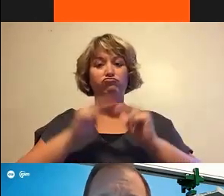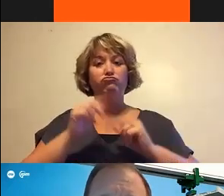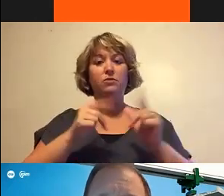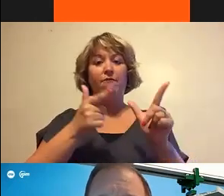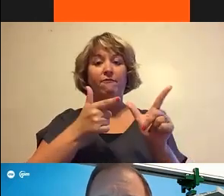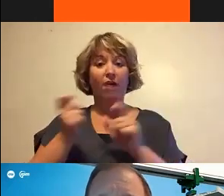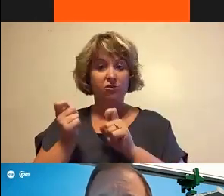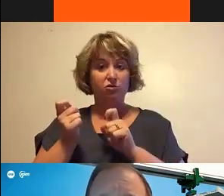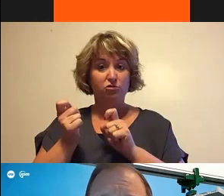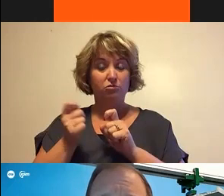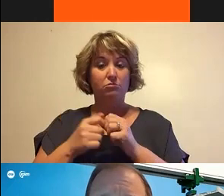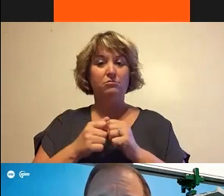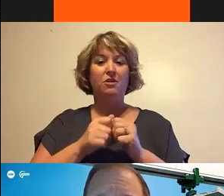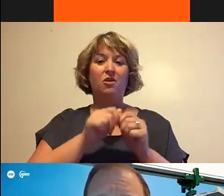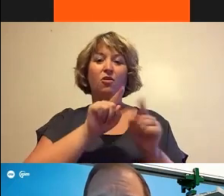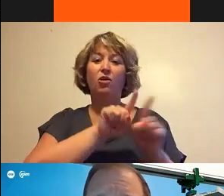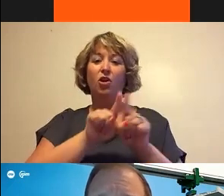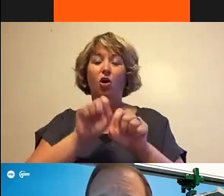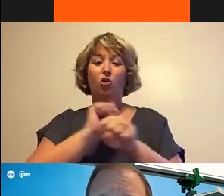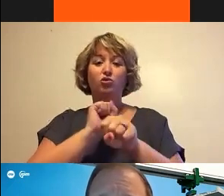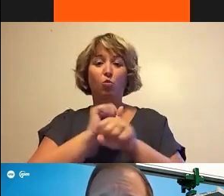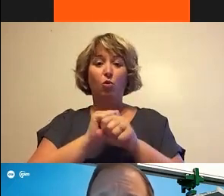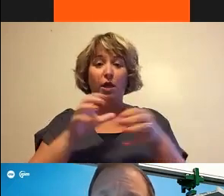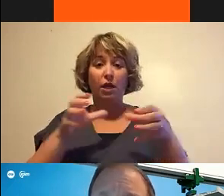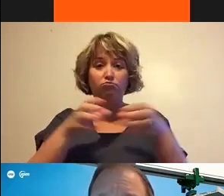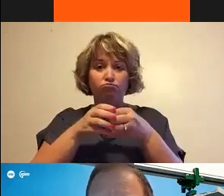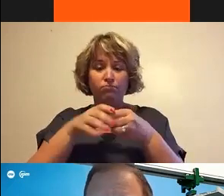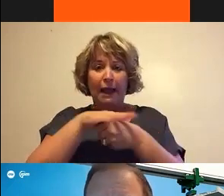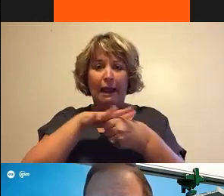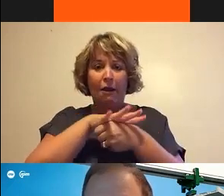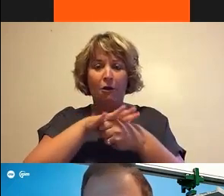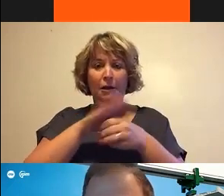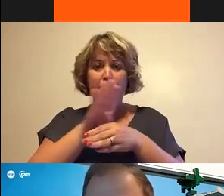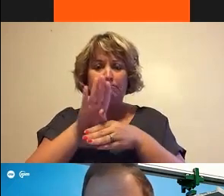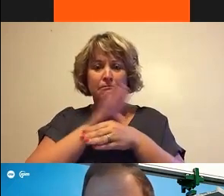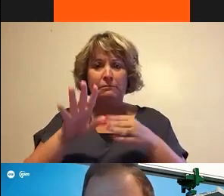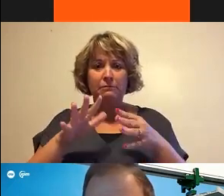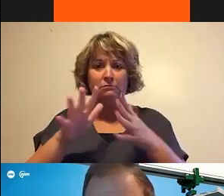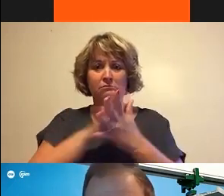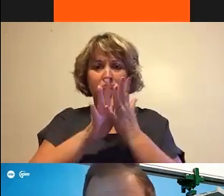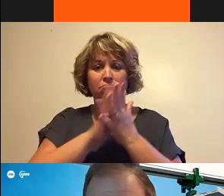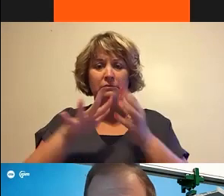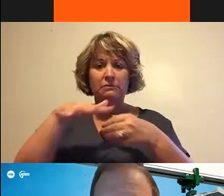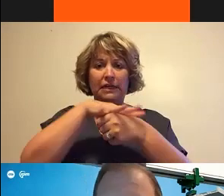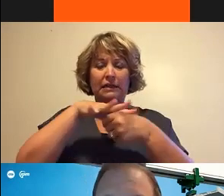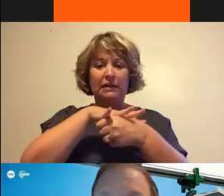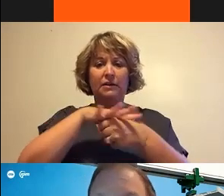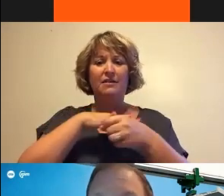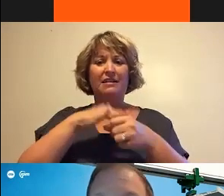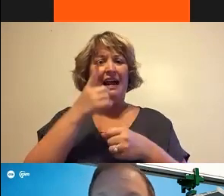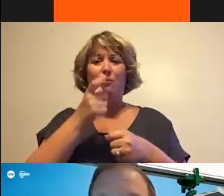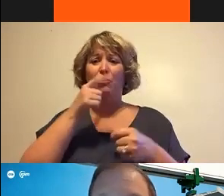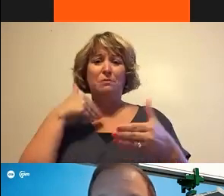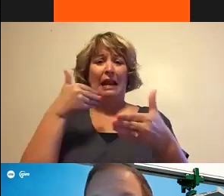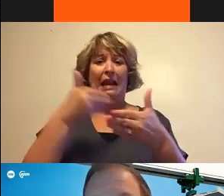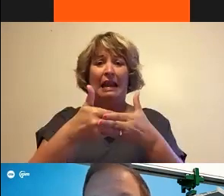We can also work within the confined space in the dense urban environment to the work site. Everybody who's been anywhere near this project understands how